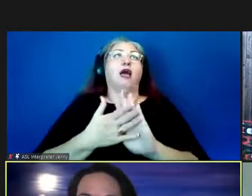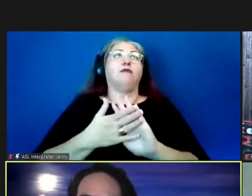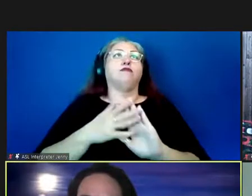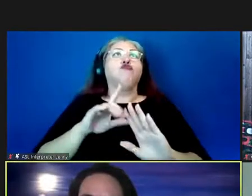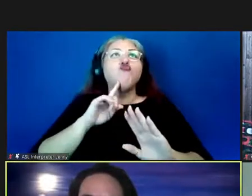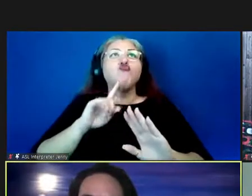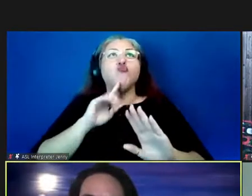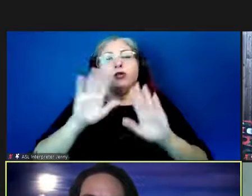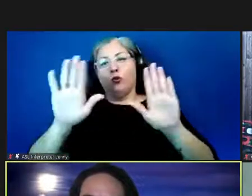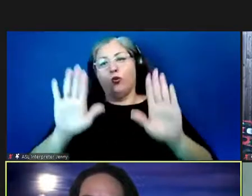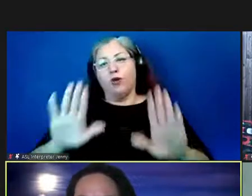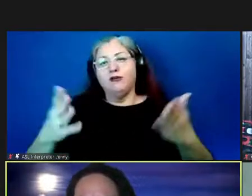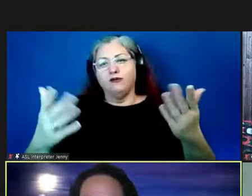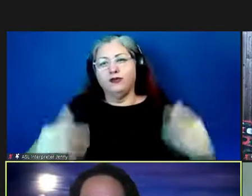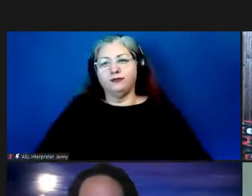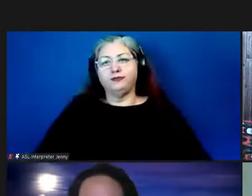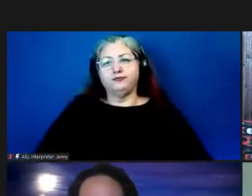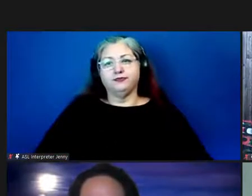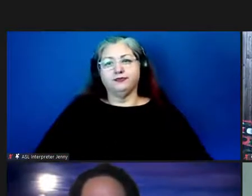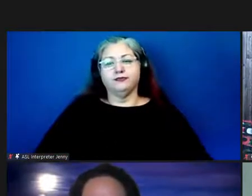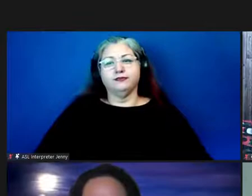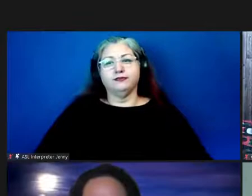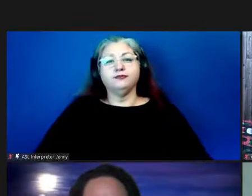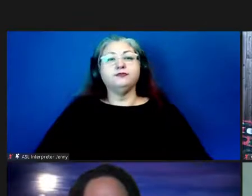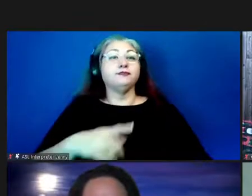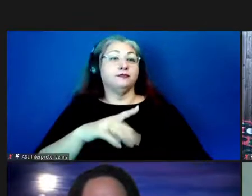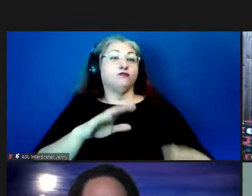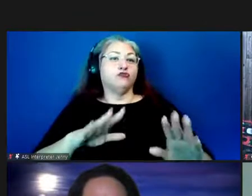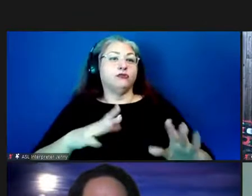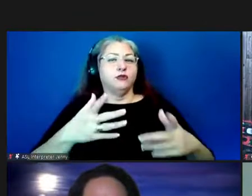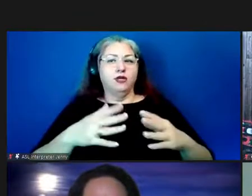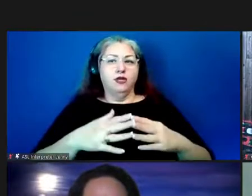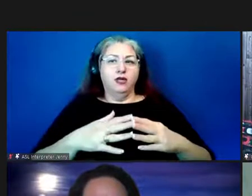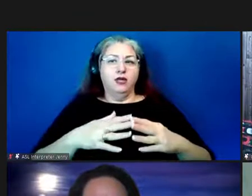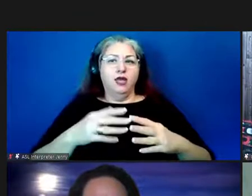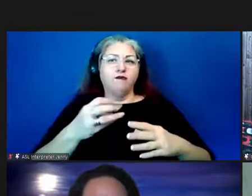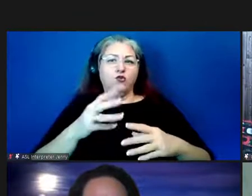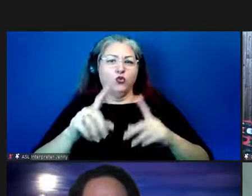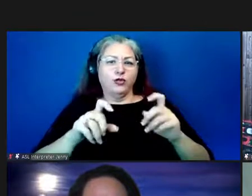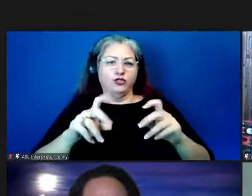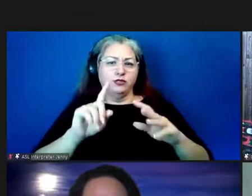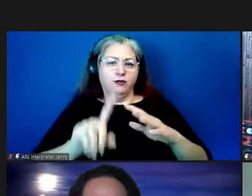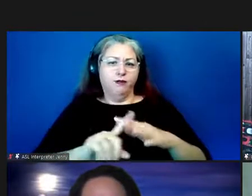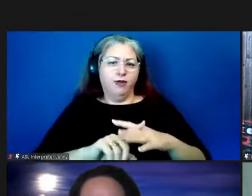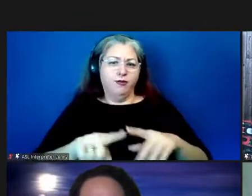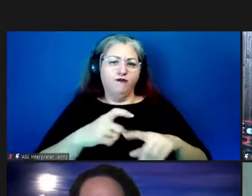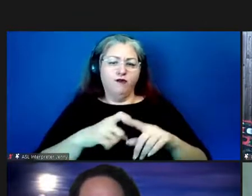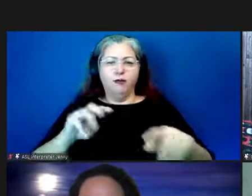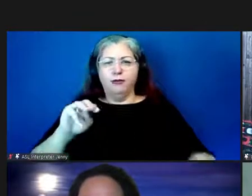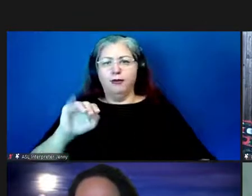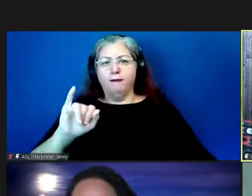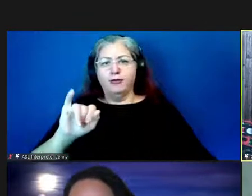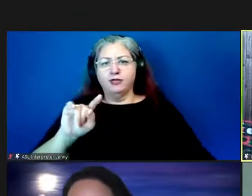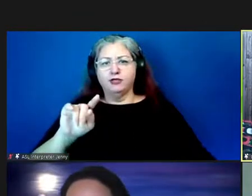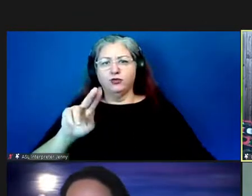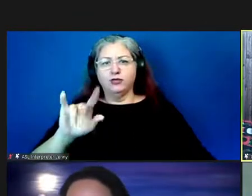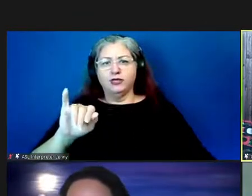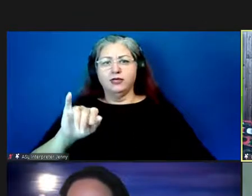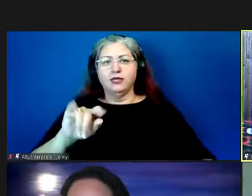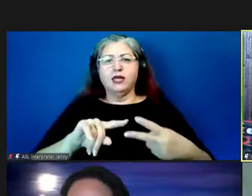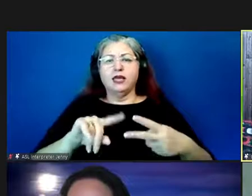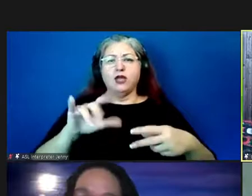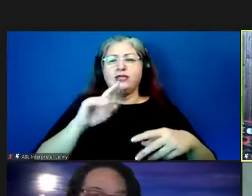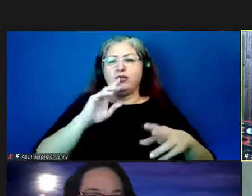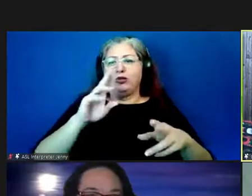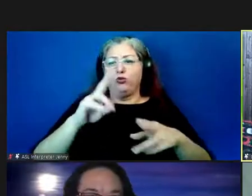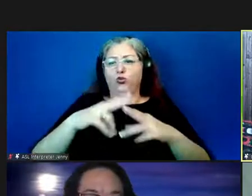that's great so a couple a couple questions has come up from mizuki and i'm going to maybe just